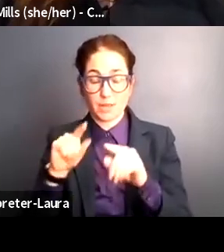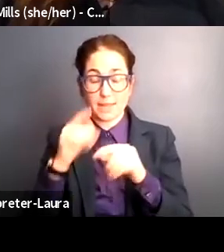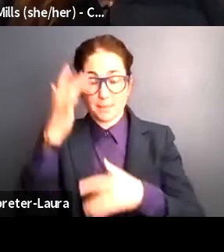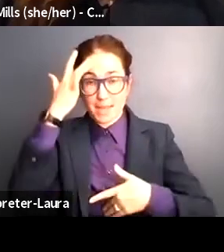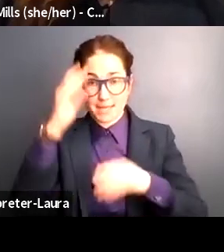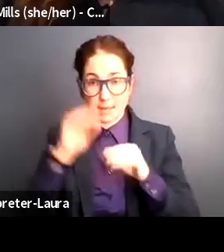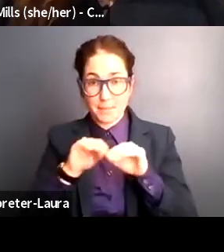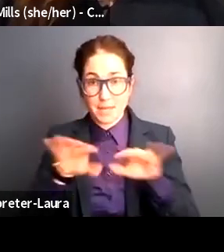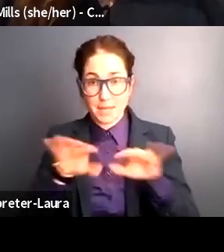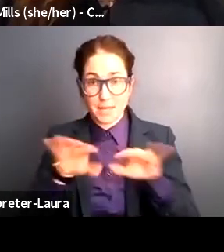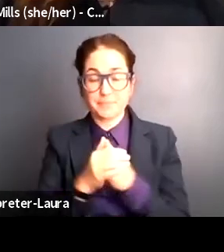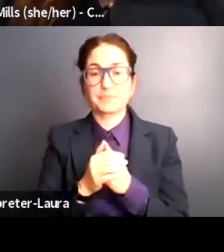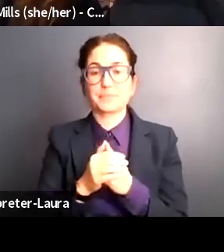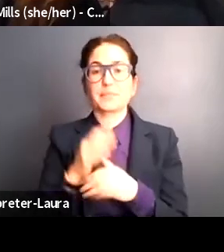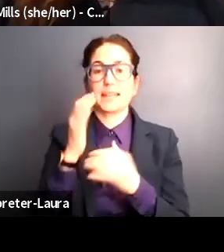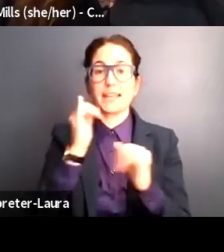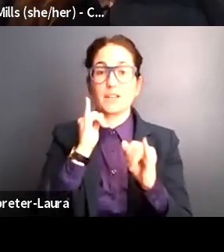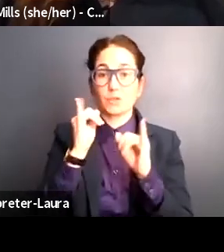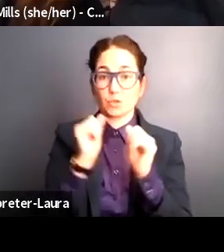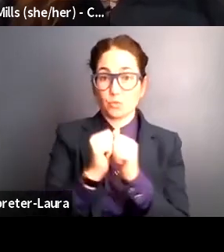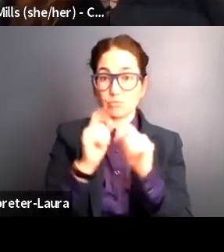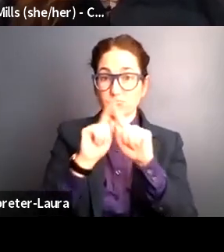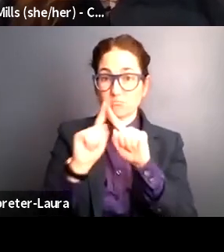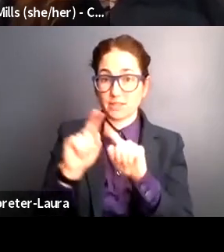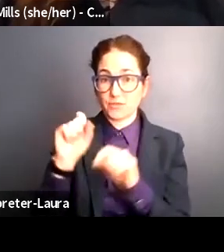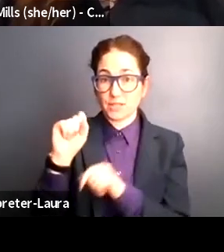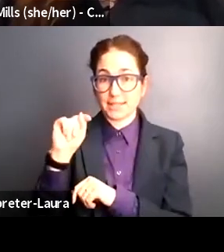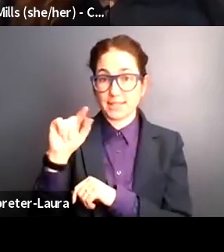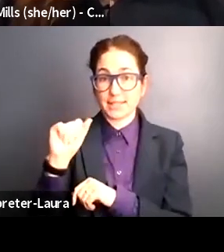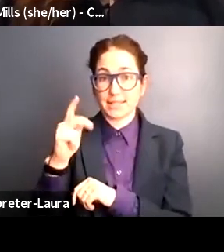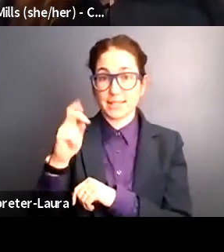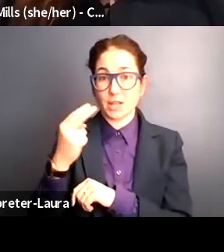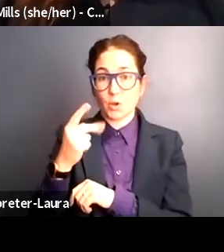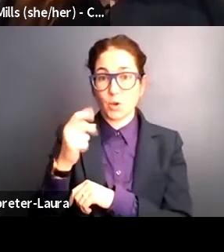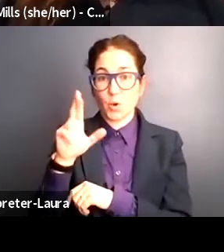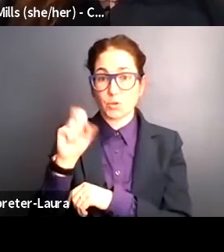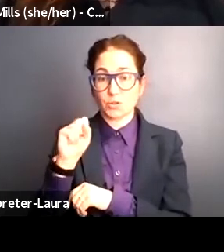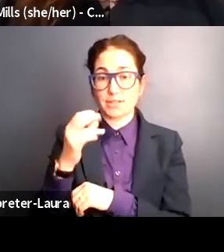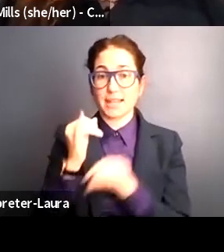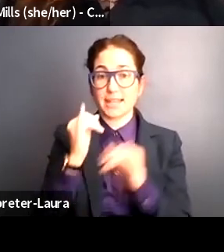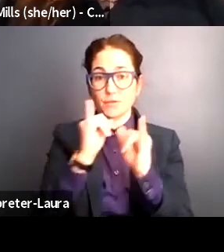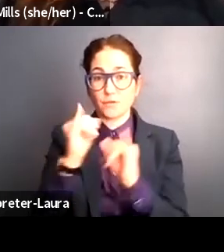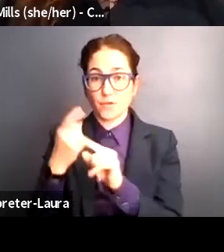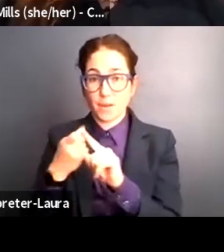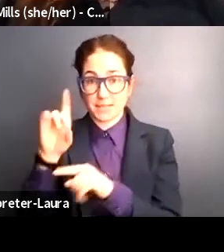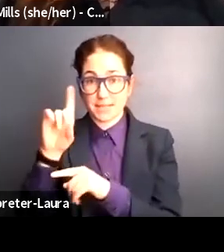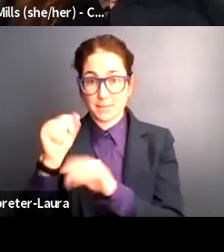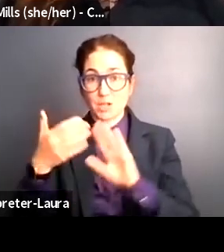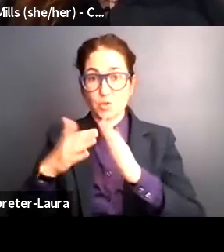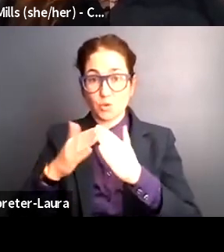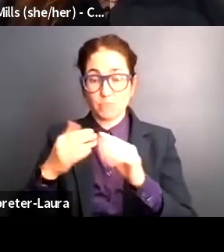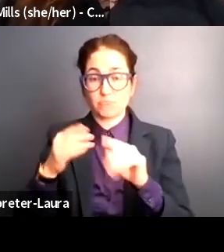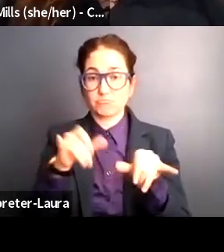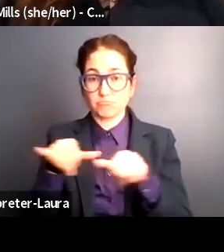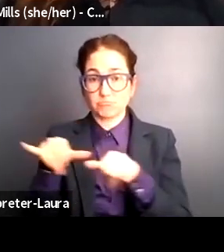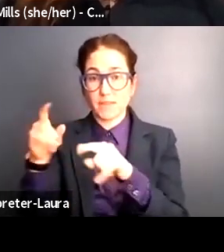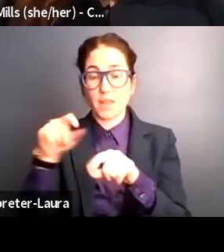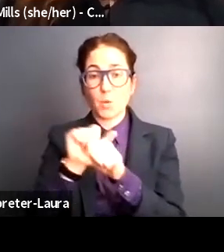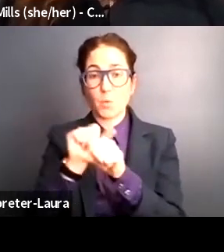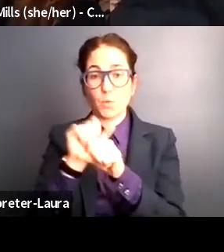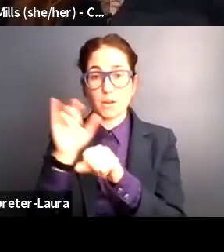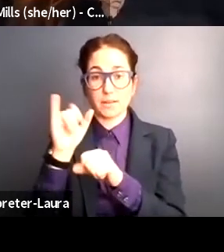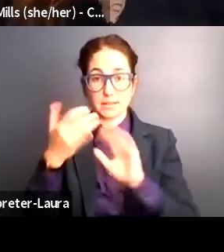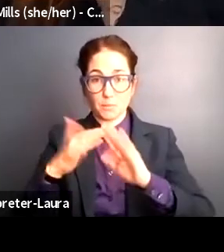interviews with stakeholders and individuals from the disability community, many of whom also work as community advocates,